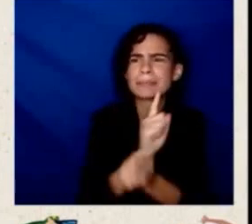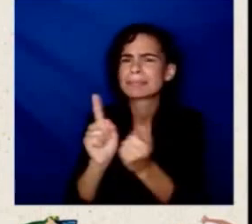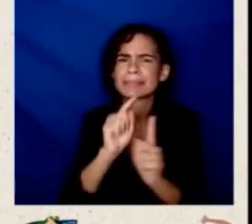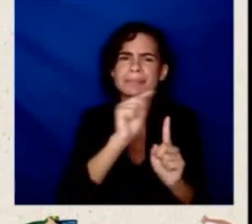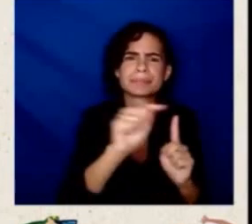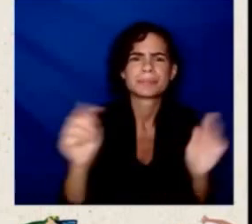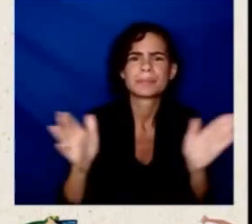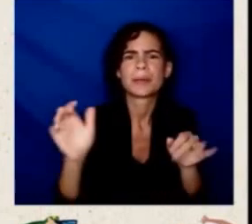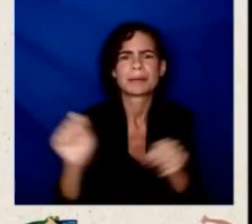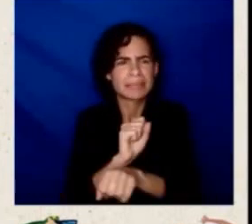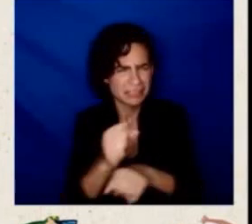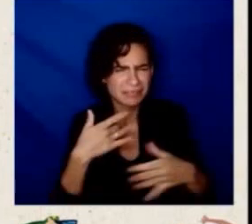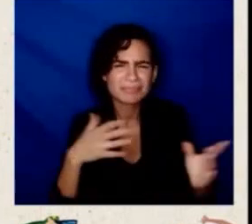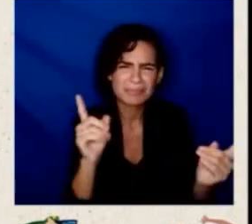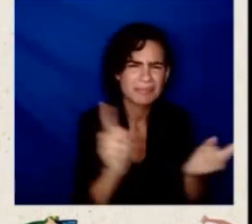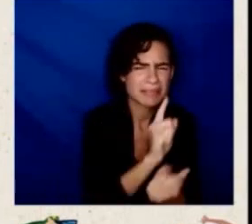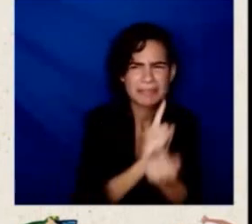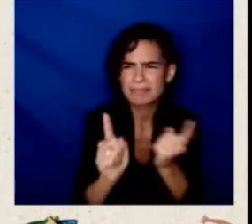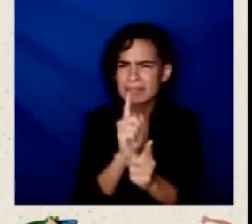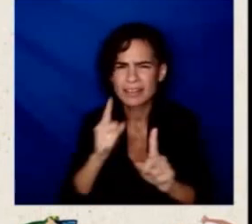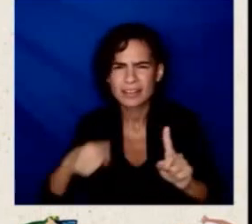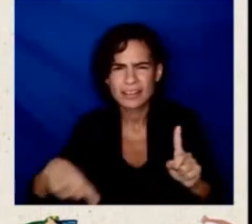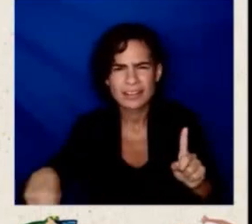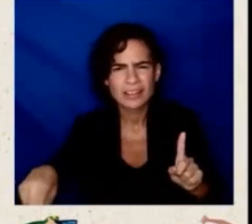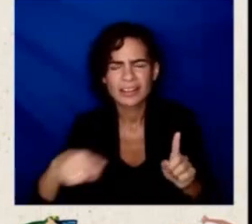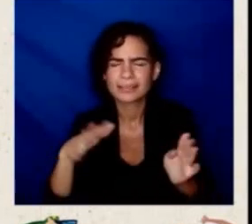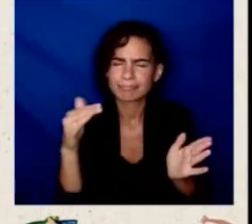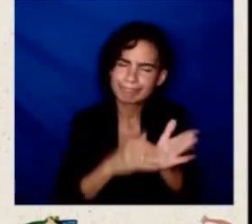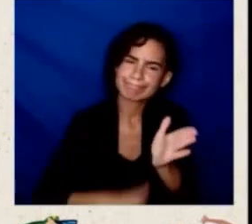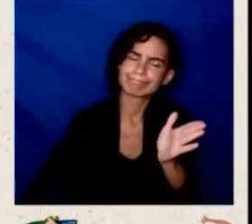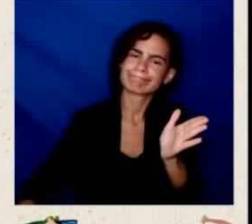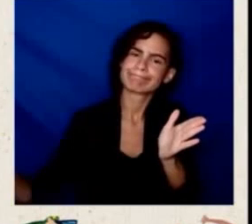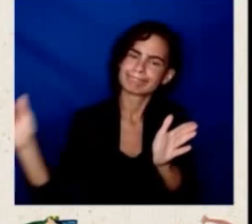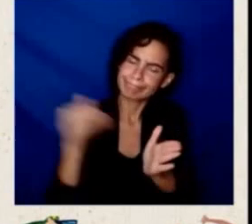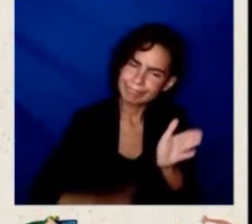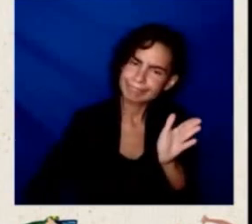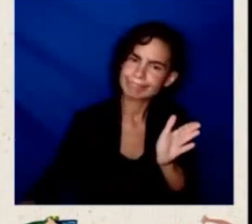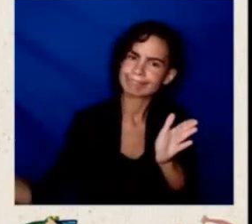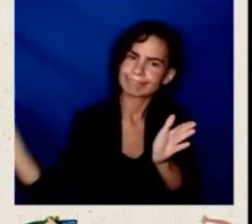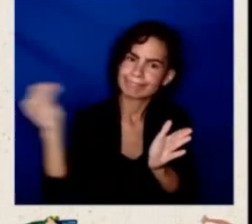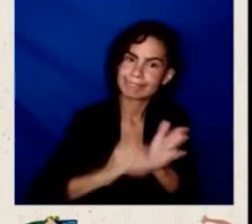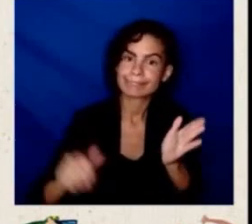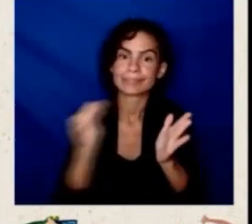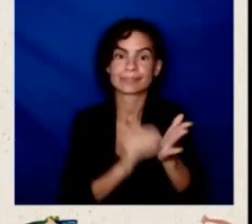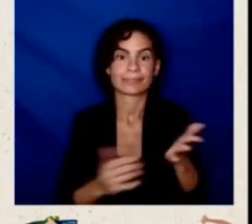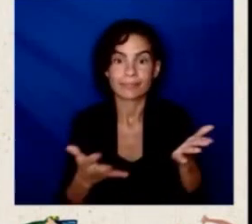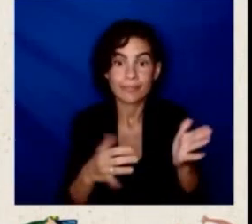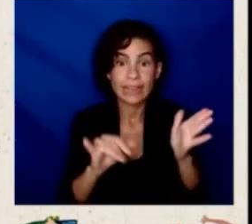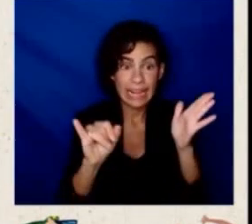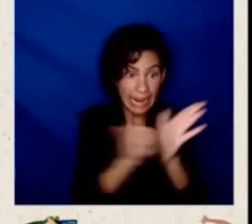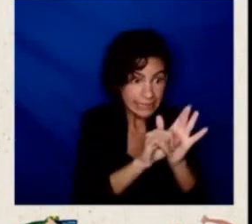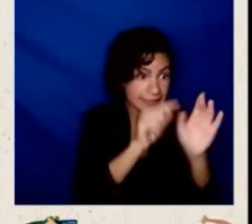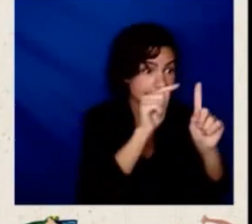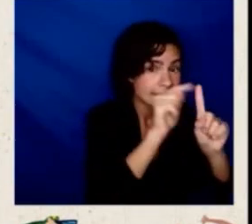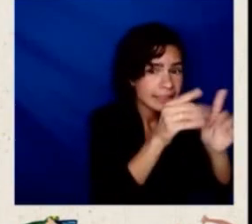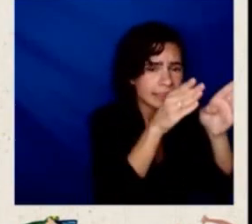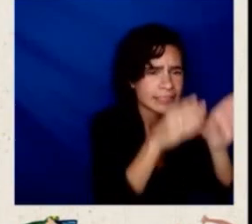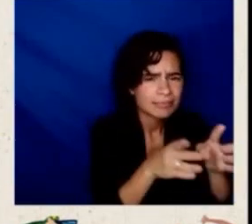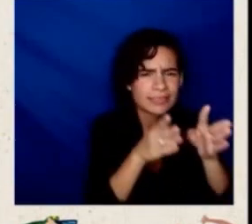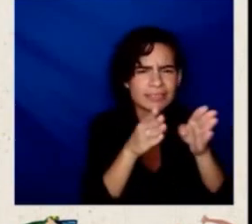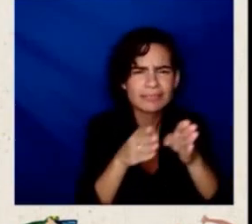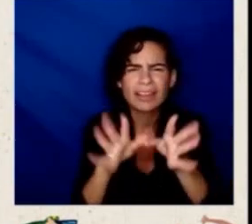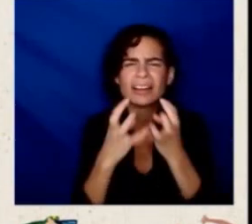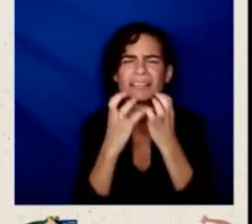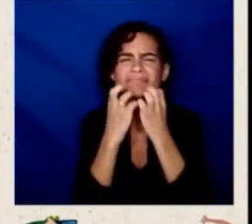what rings true to me is that we all have to stay true to who we are as people and bring that to the table because it adds such value.